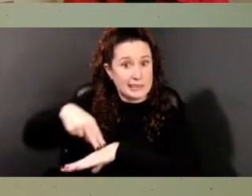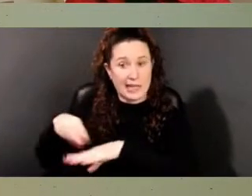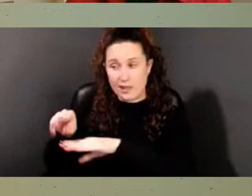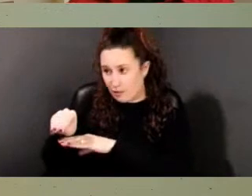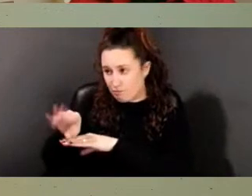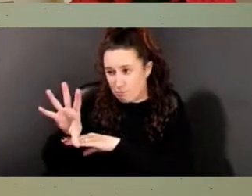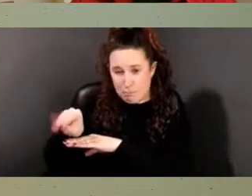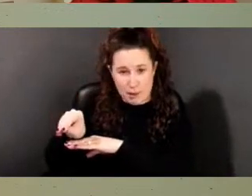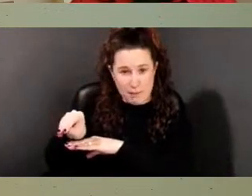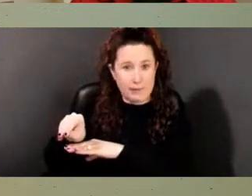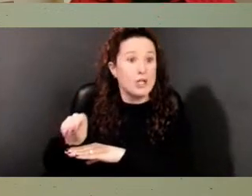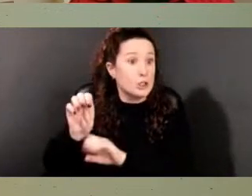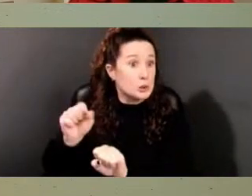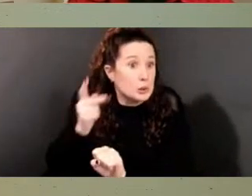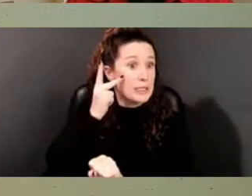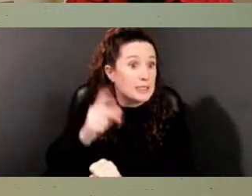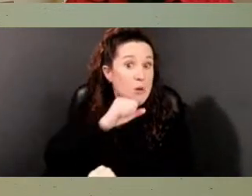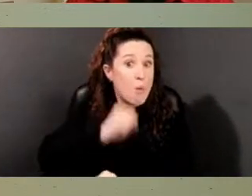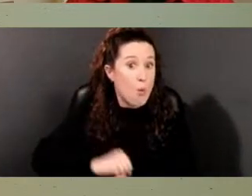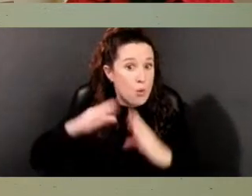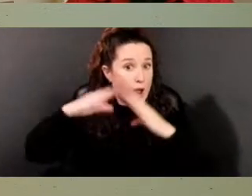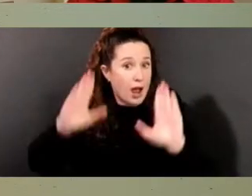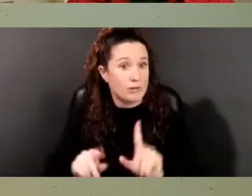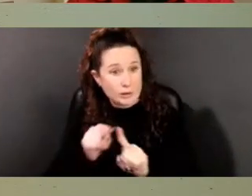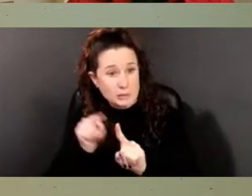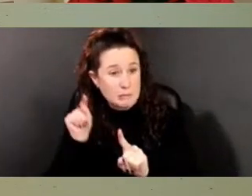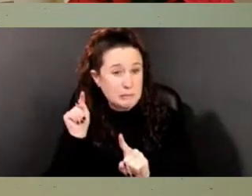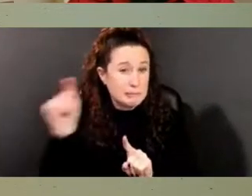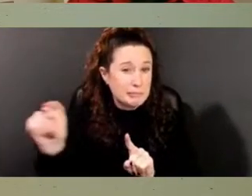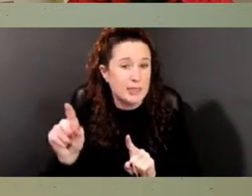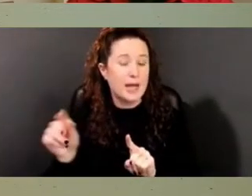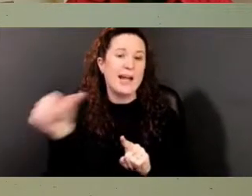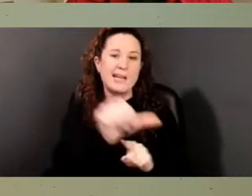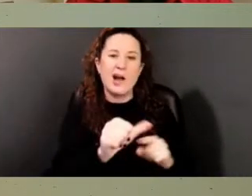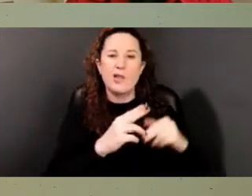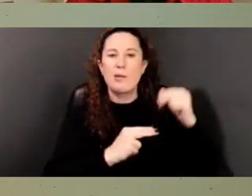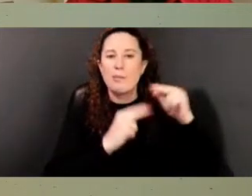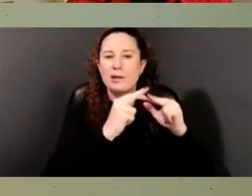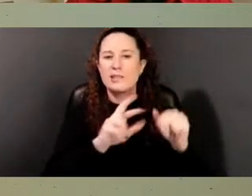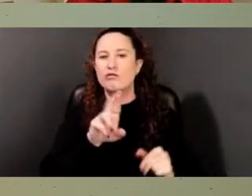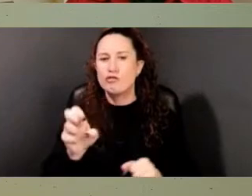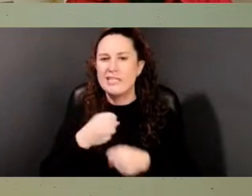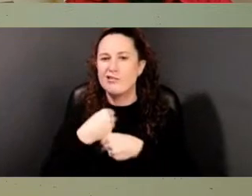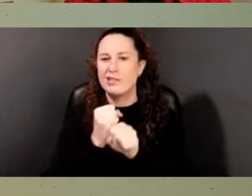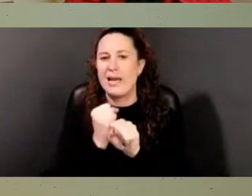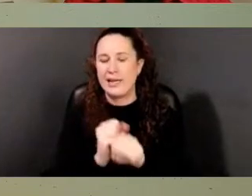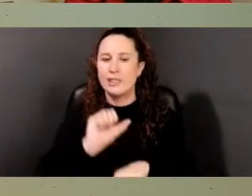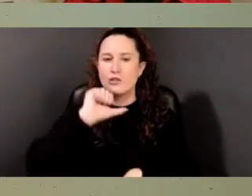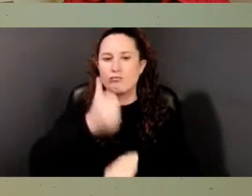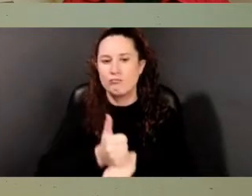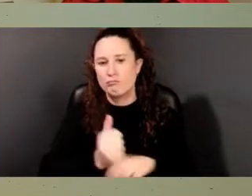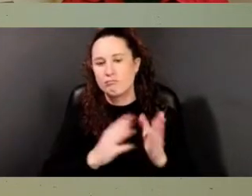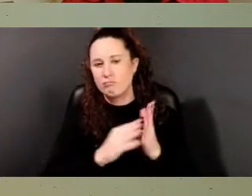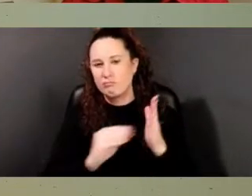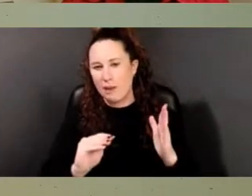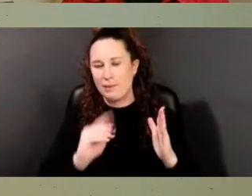and reproduction outbuildings, or recreated outbuildings, in the distance. Next slide.